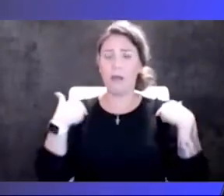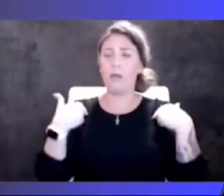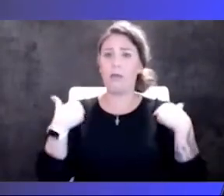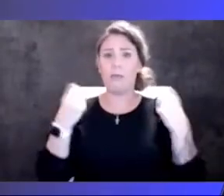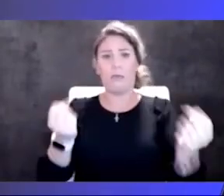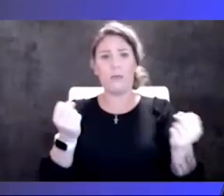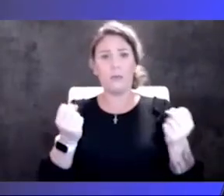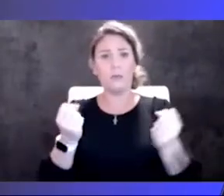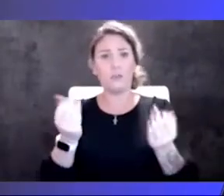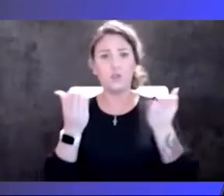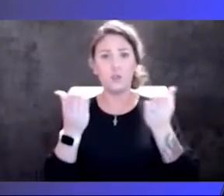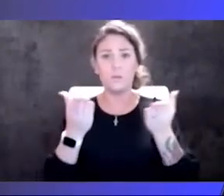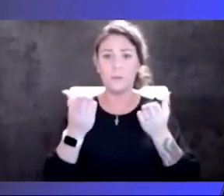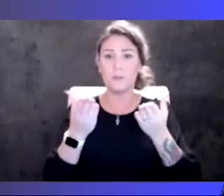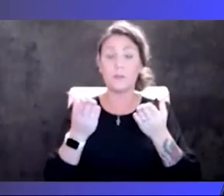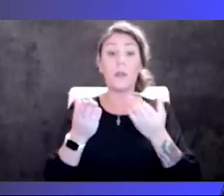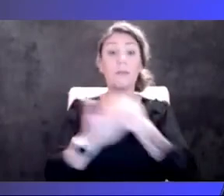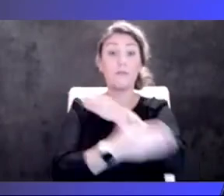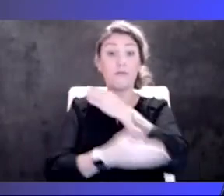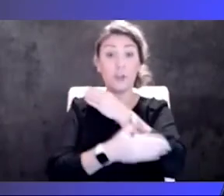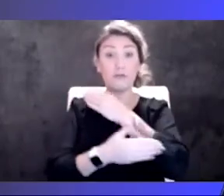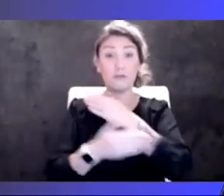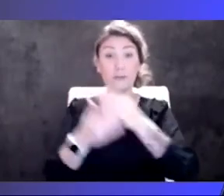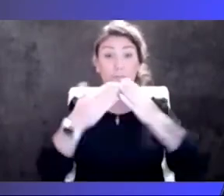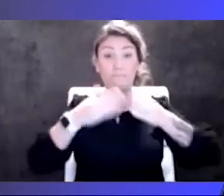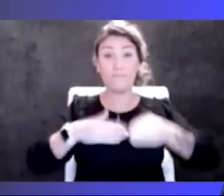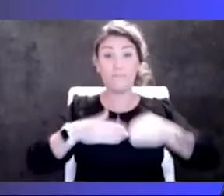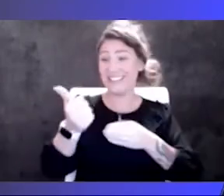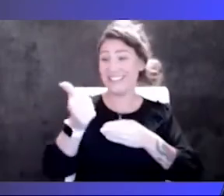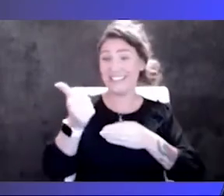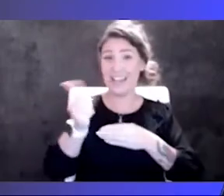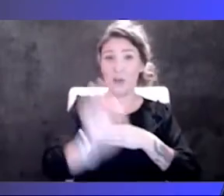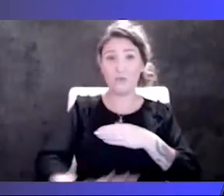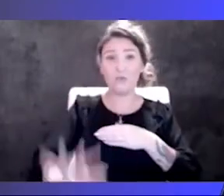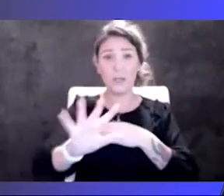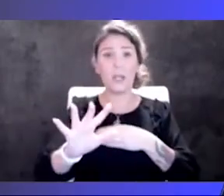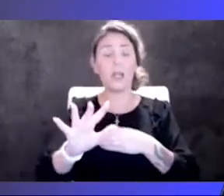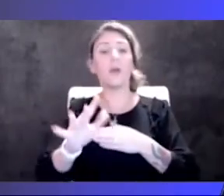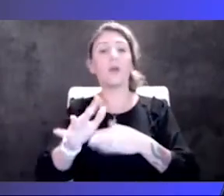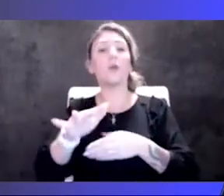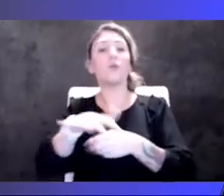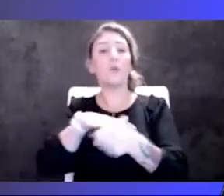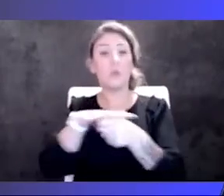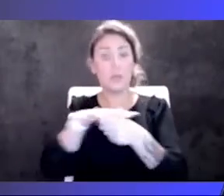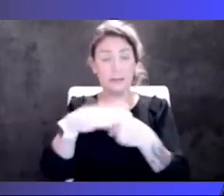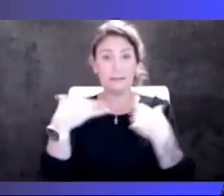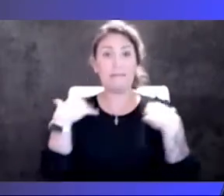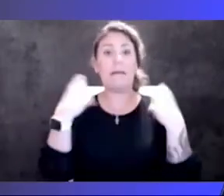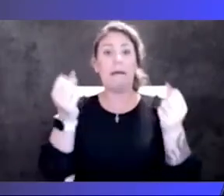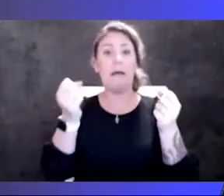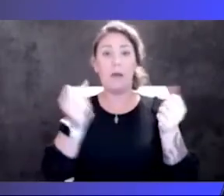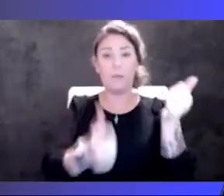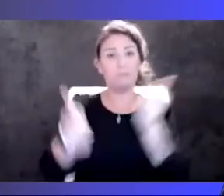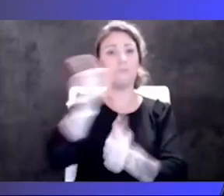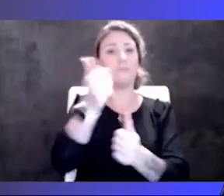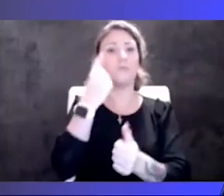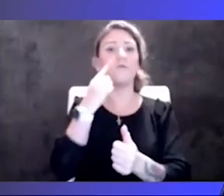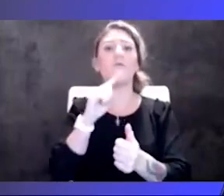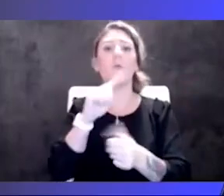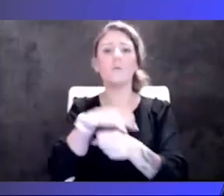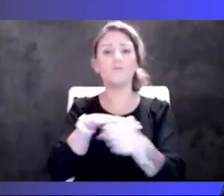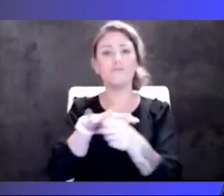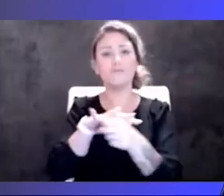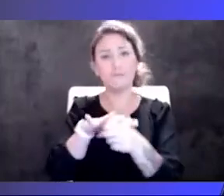is divided into 10 regions. So I'm the regional health administrator for Region 7, and as I mentioned, it's those four states right in the Midwest,